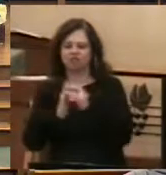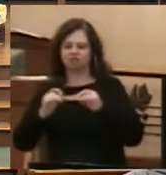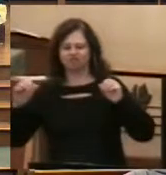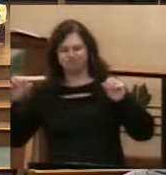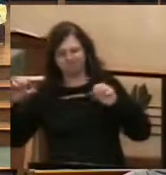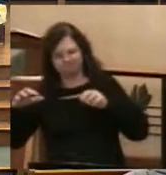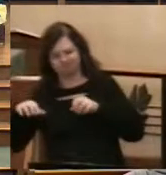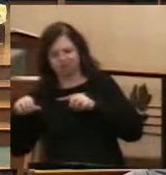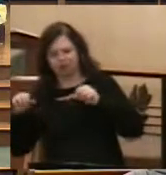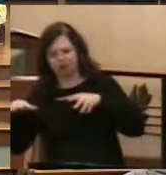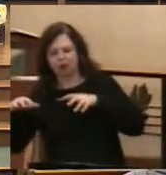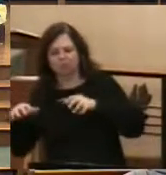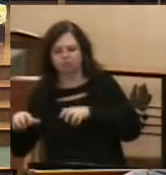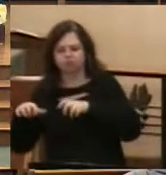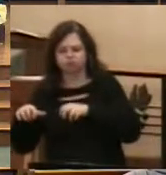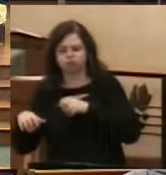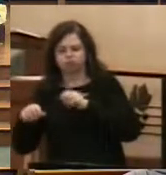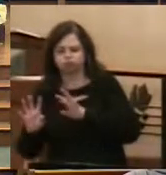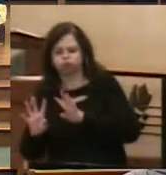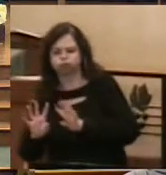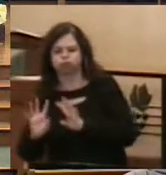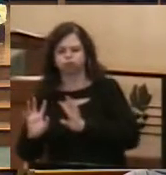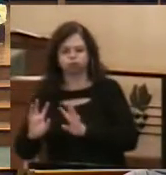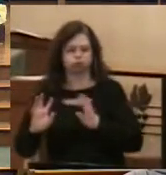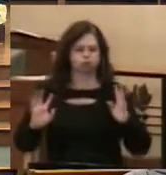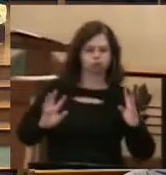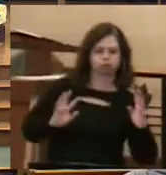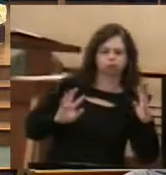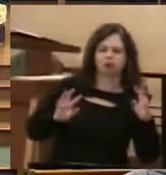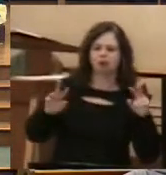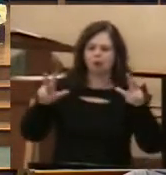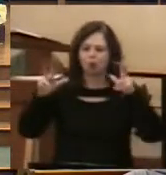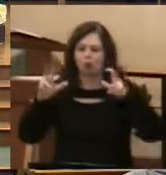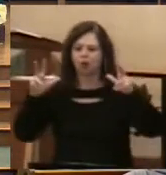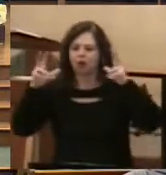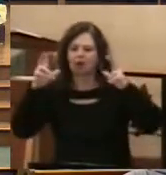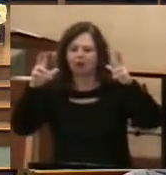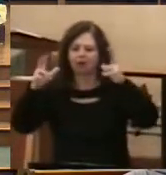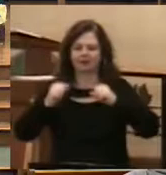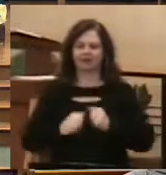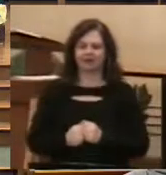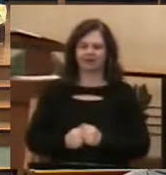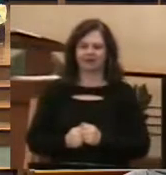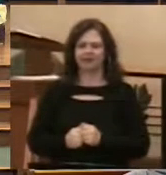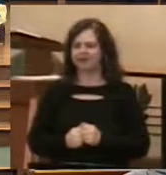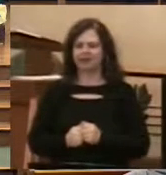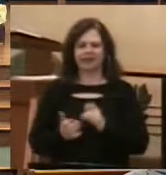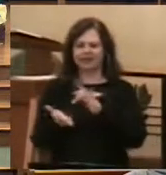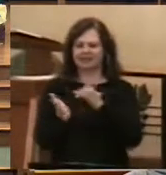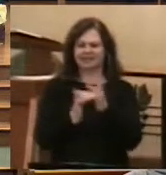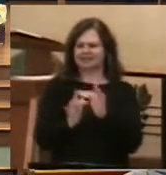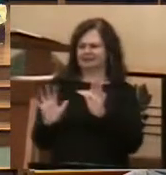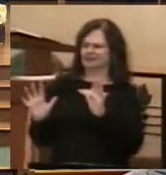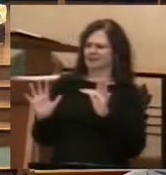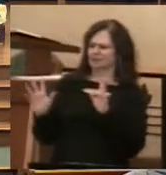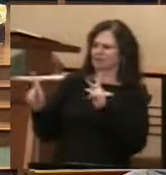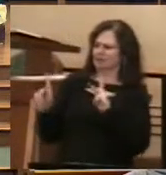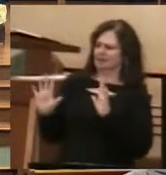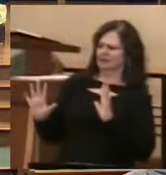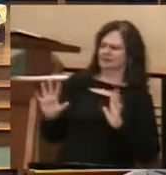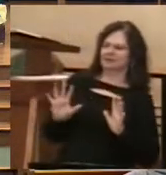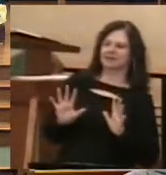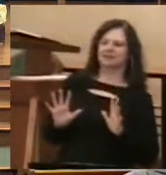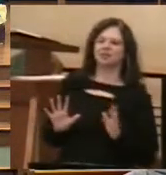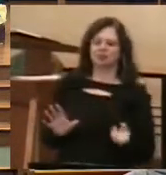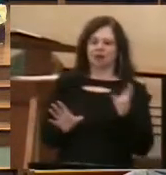because Jesus asked Simon for an opportunity to go out into his boat and use it as sort of a pulpit, a place